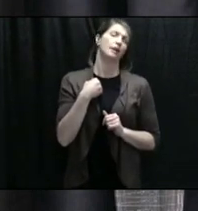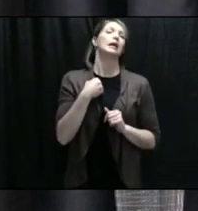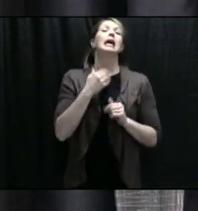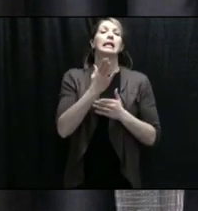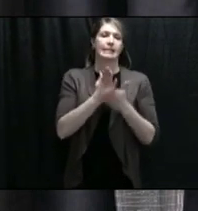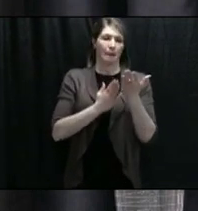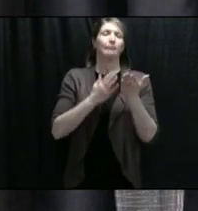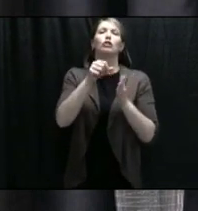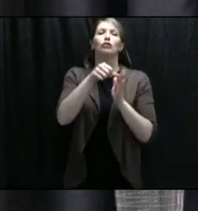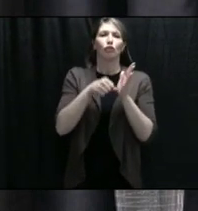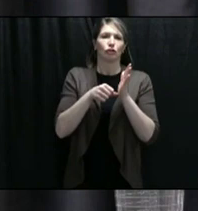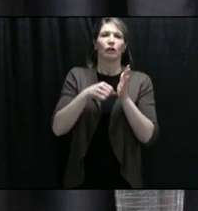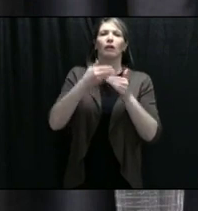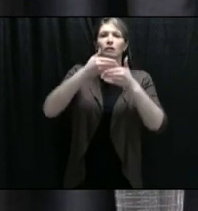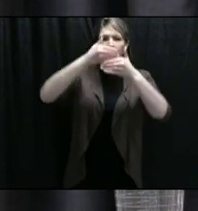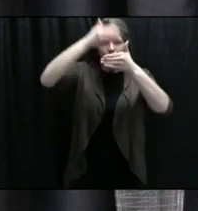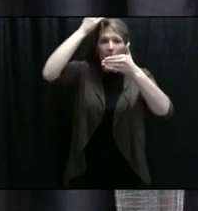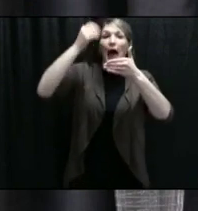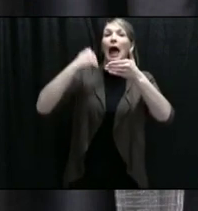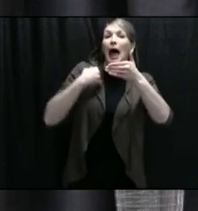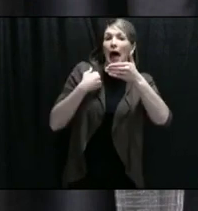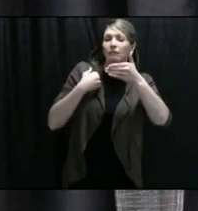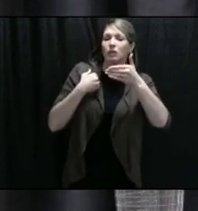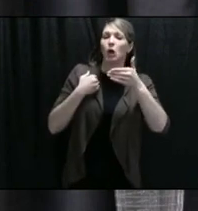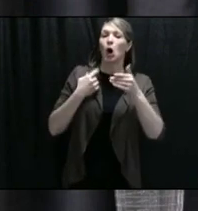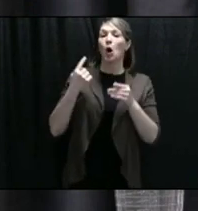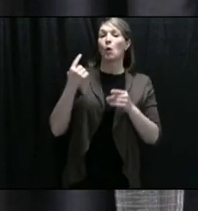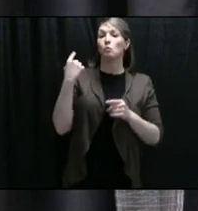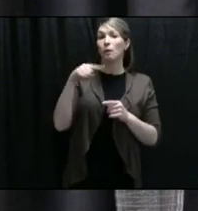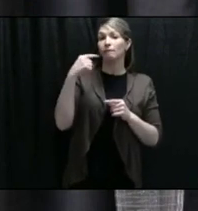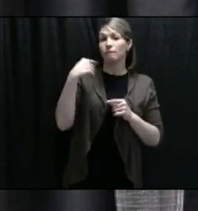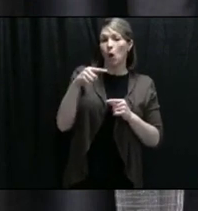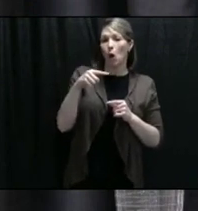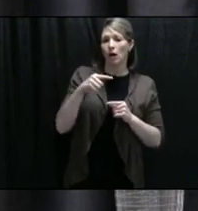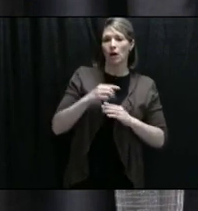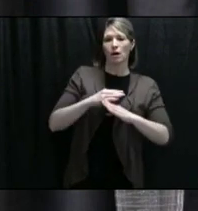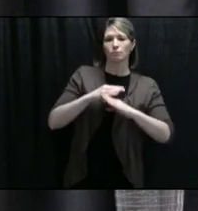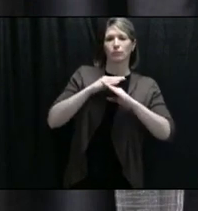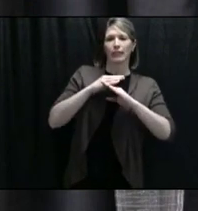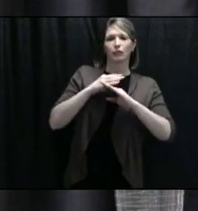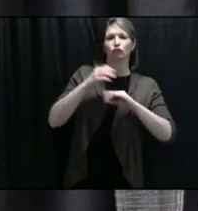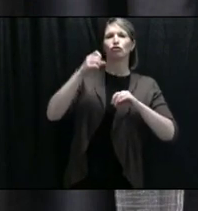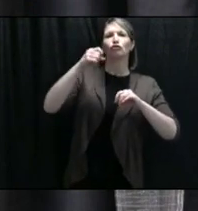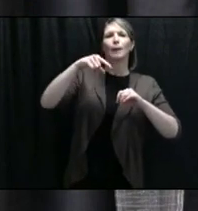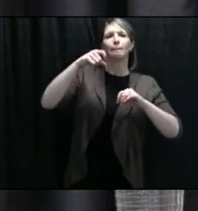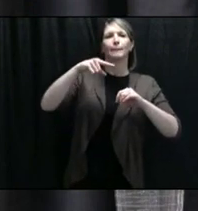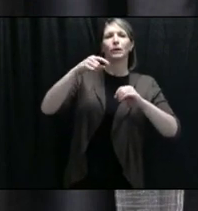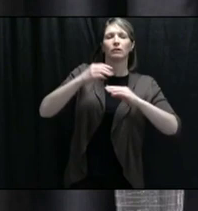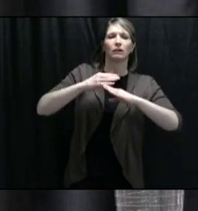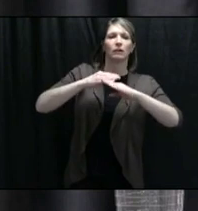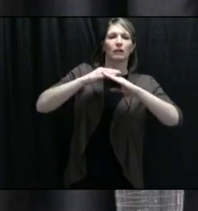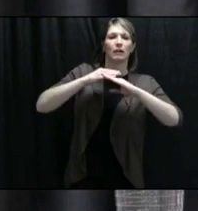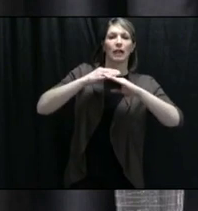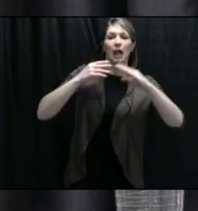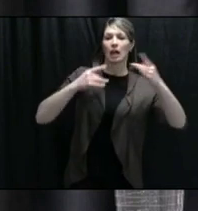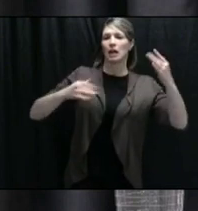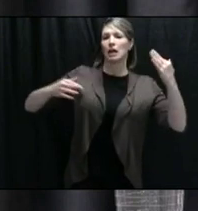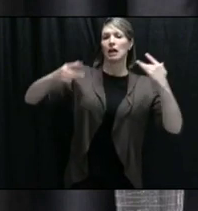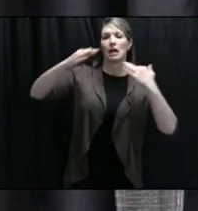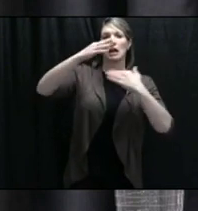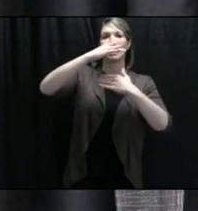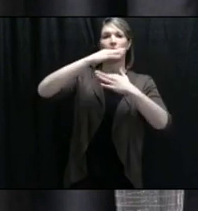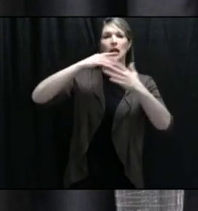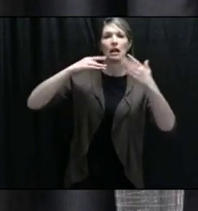and appropriate for those caregivers who do not find themselves exposed to aerosol-generating